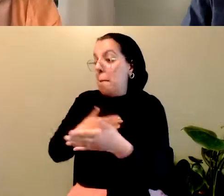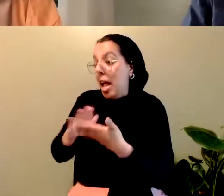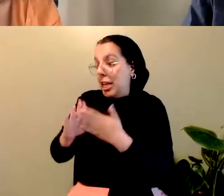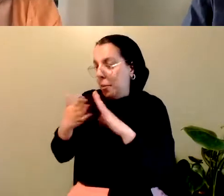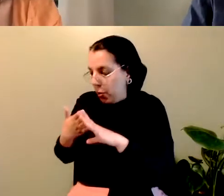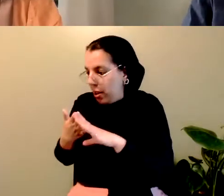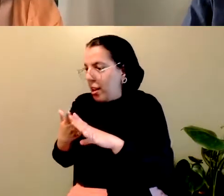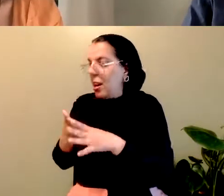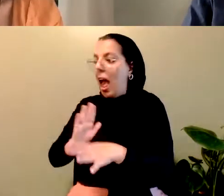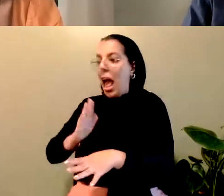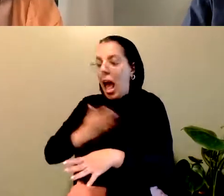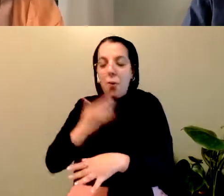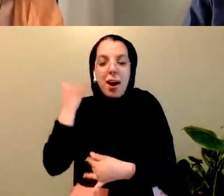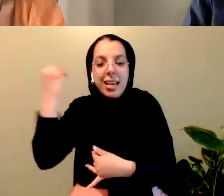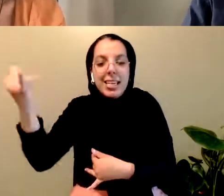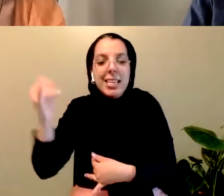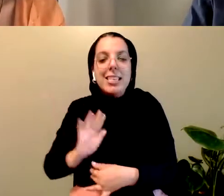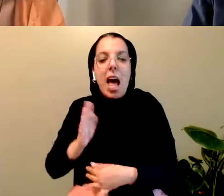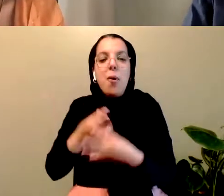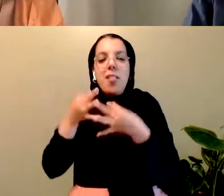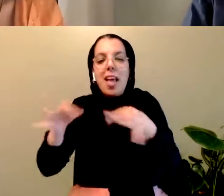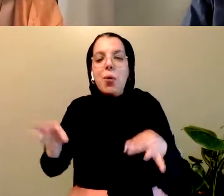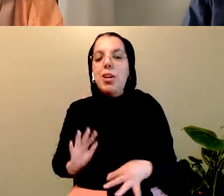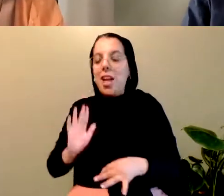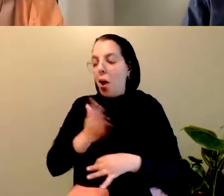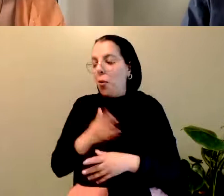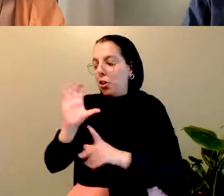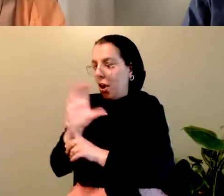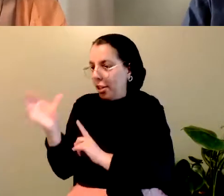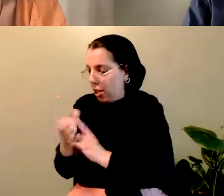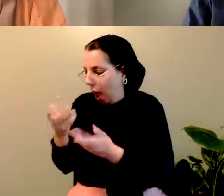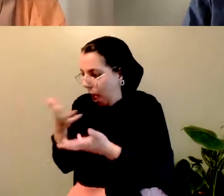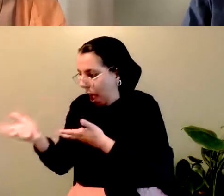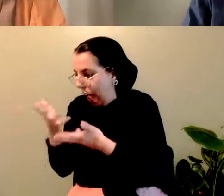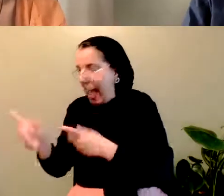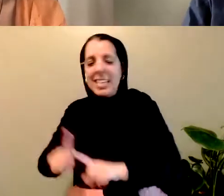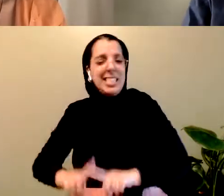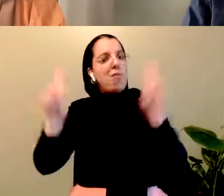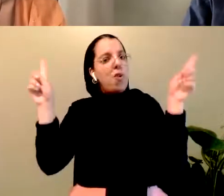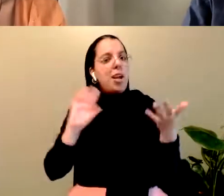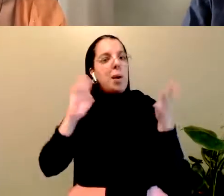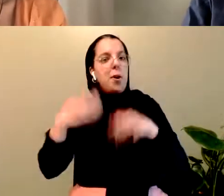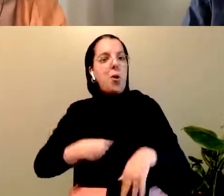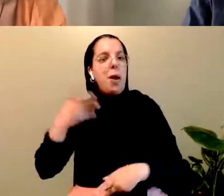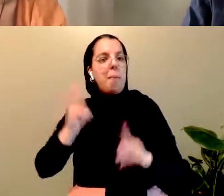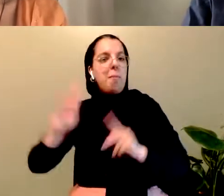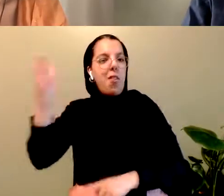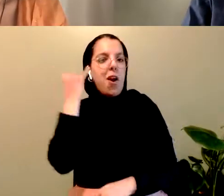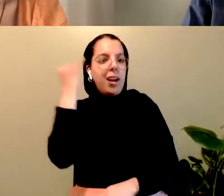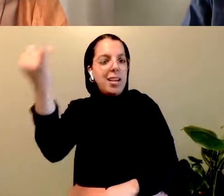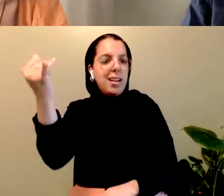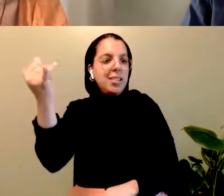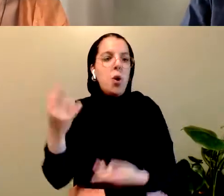rhythms and language and way of being, outside of the black box, in the wind and the weather,